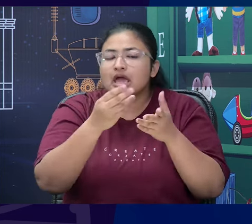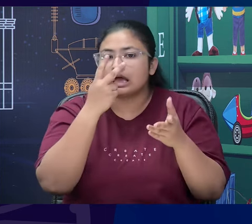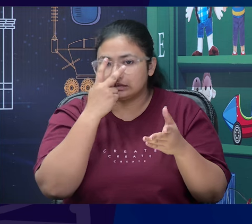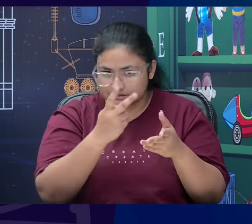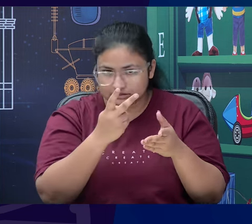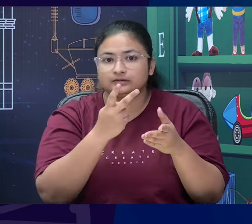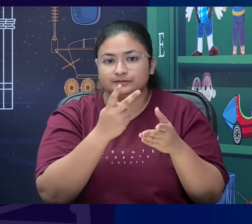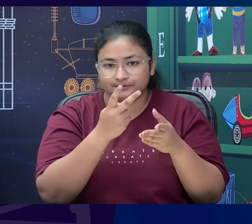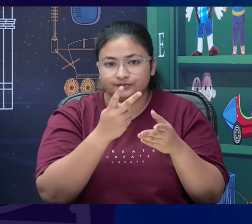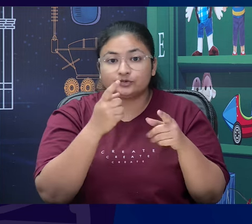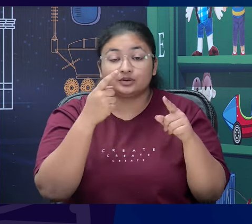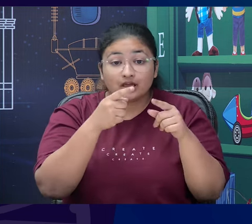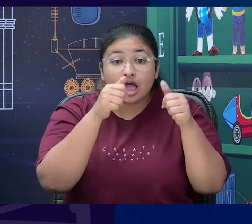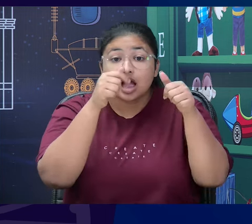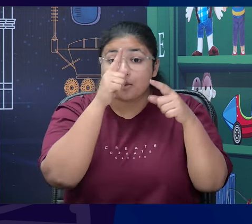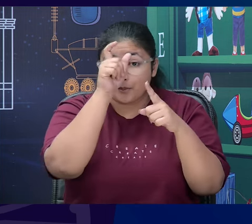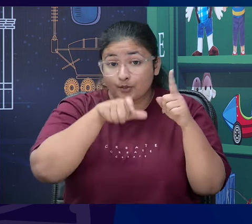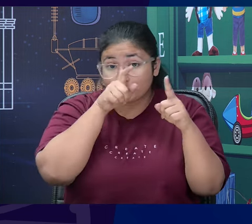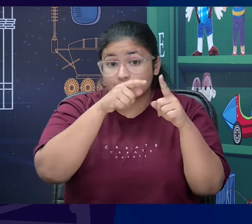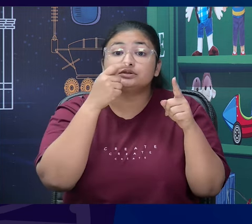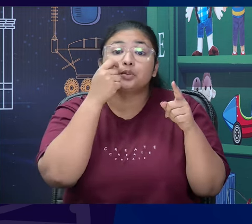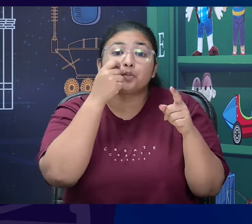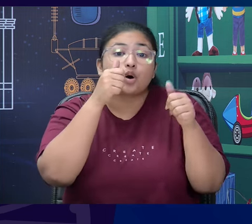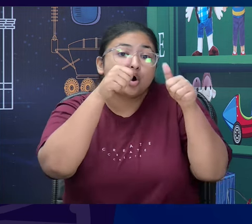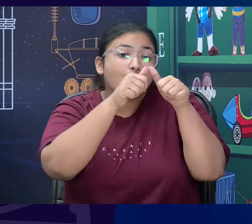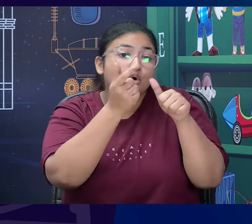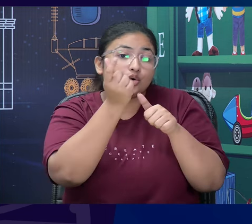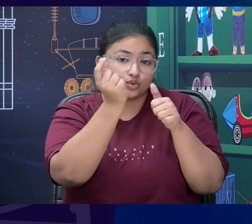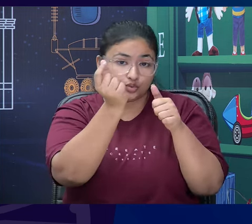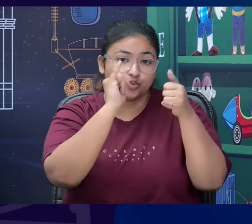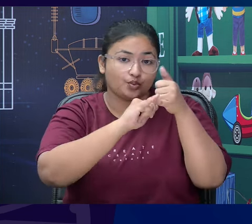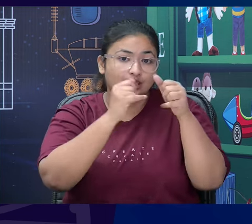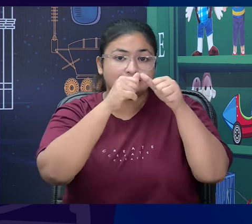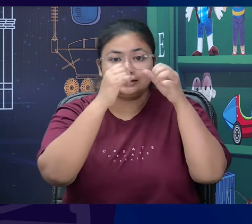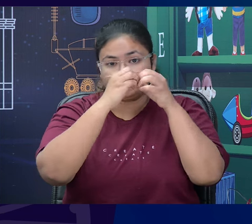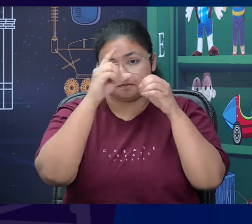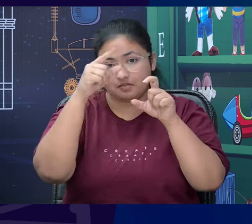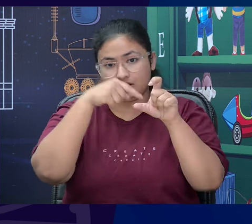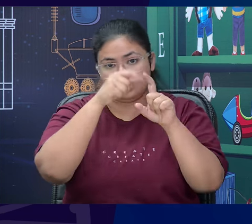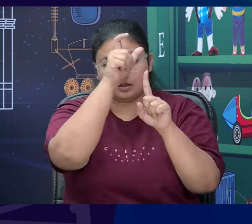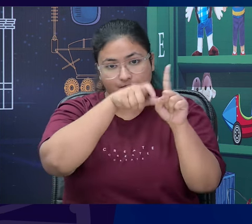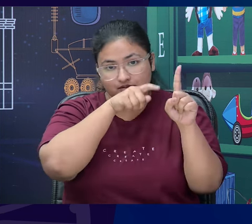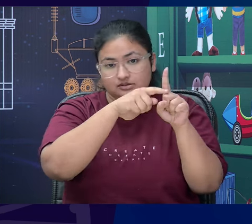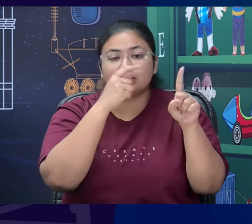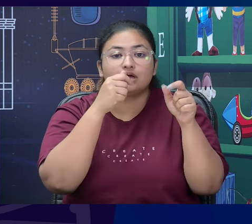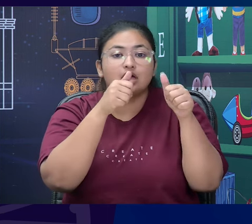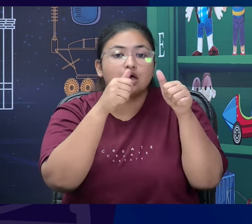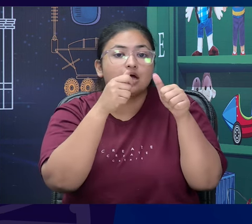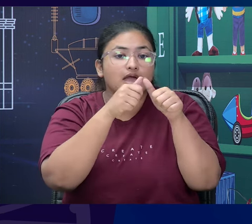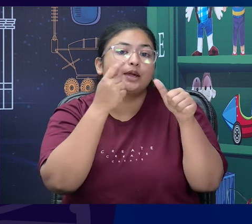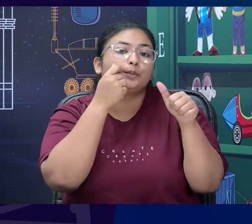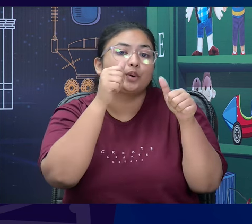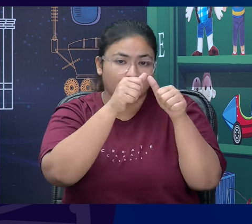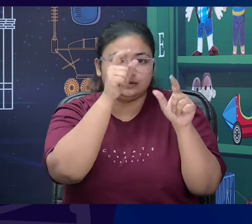of Auzible and we would engage in creative and critical thinking